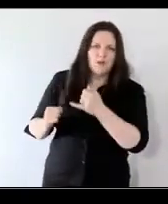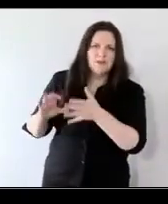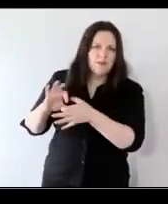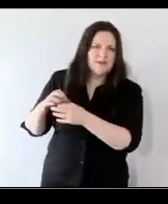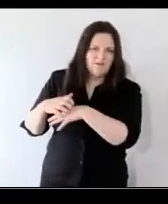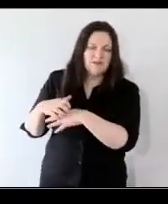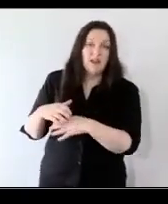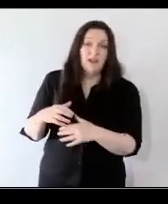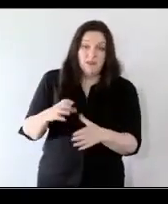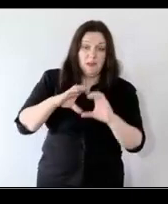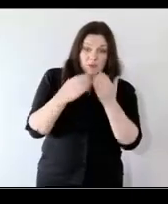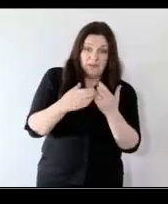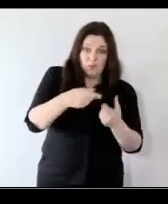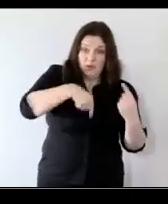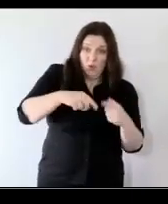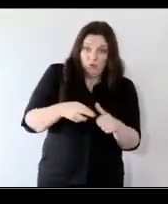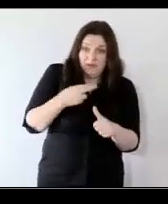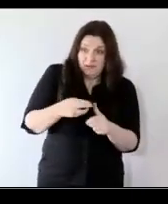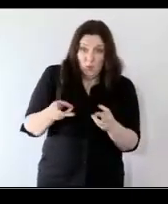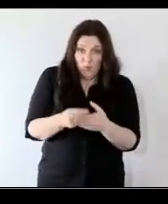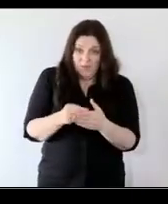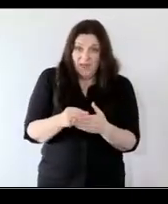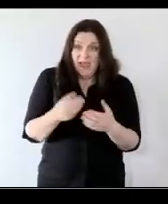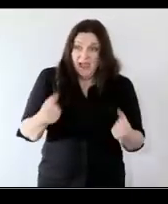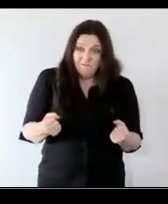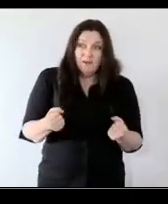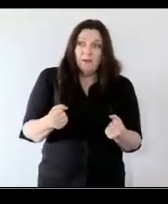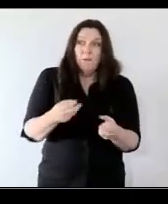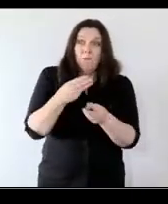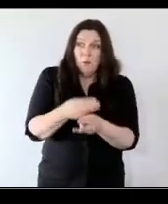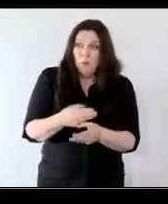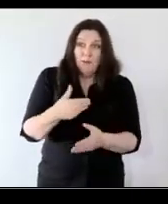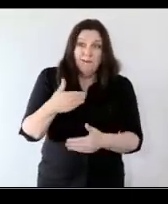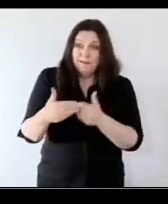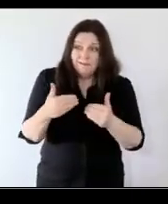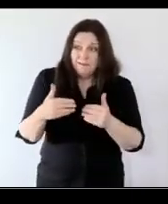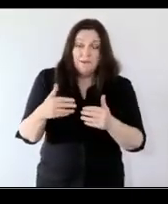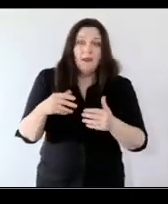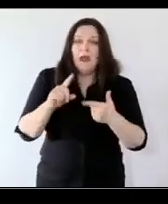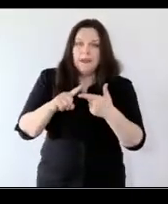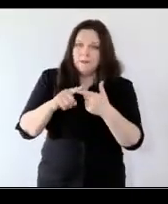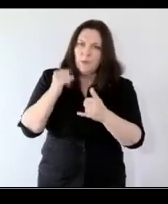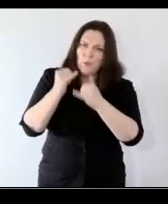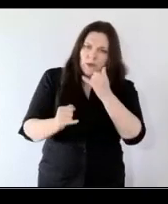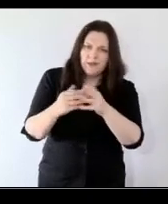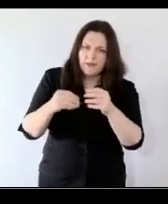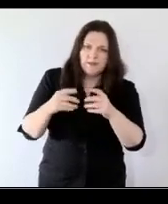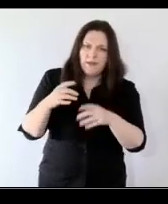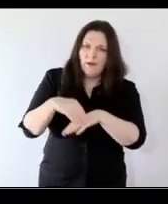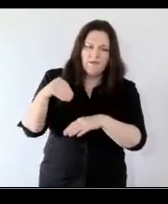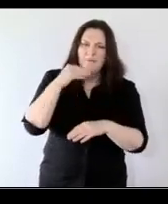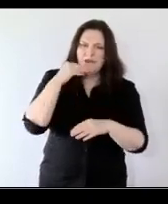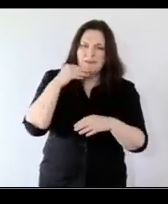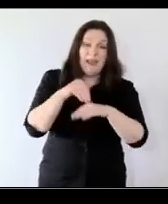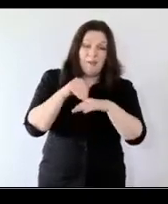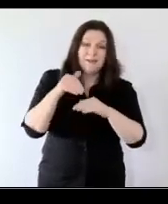abc already were facing very very poor outcomes and i think as a result of the pandemic that that's become even a bigger challenge yeah the the